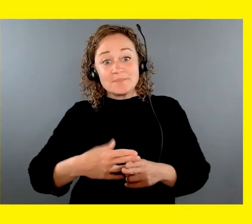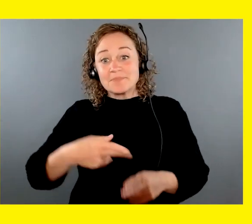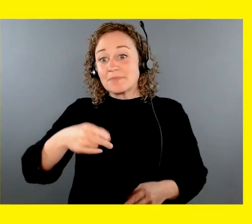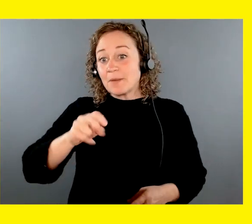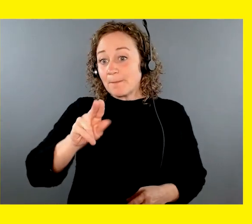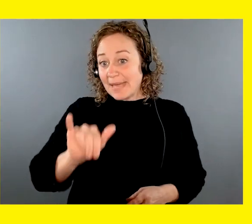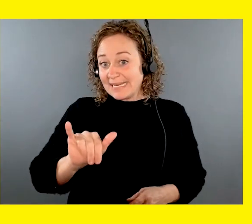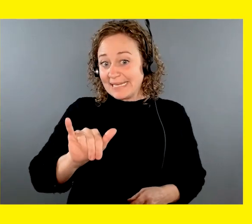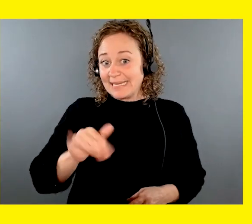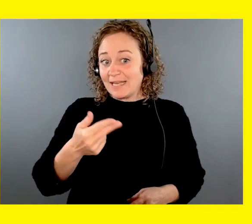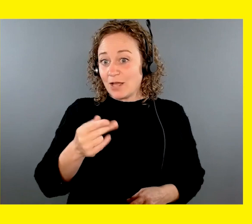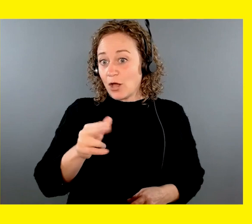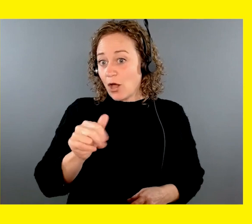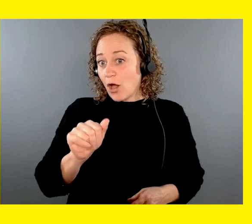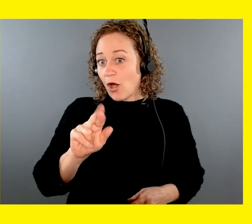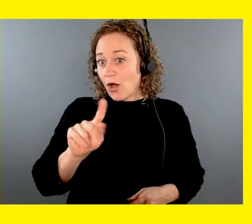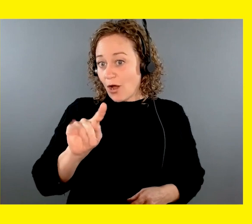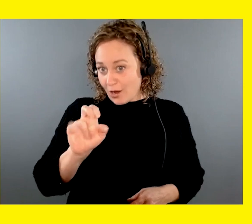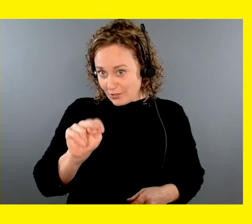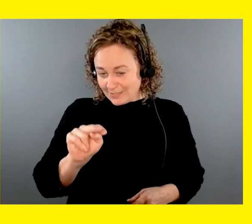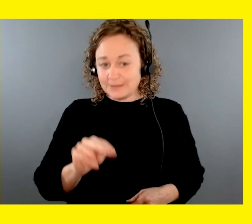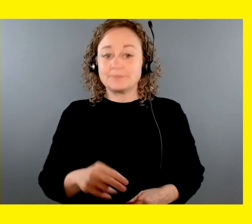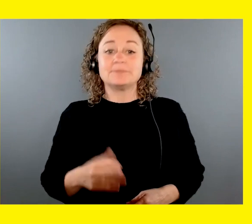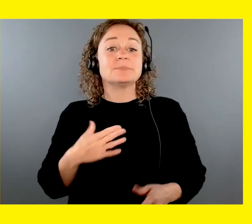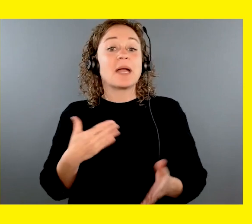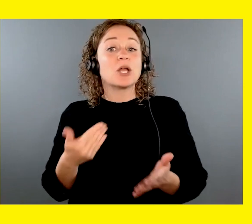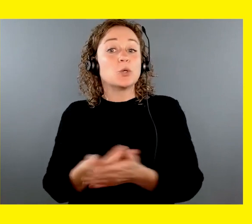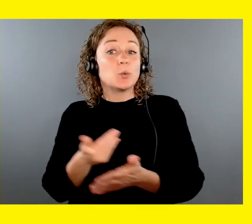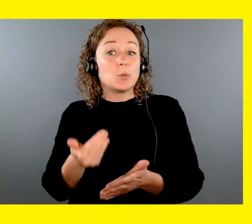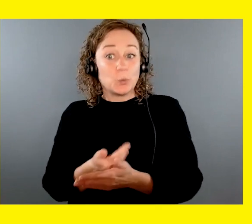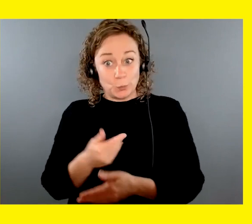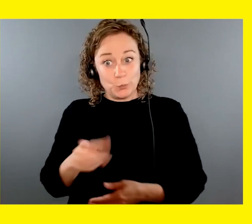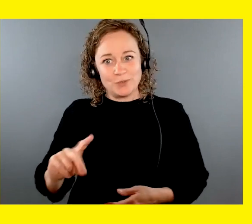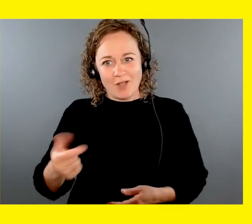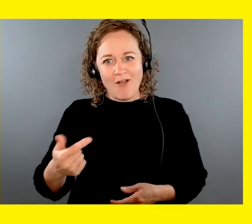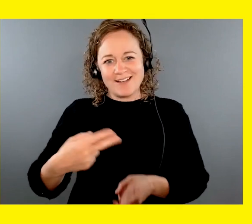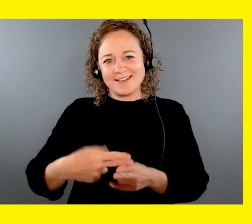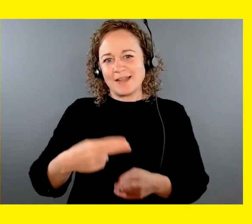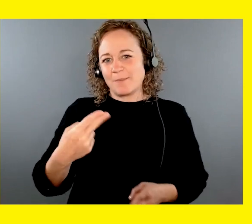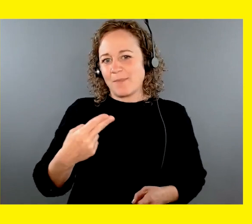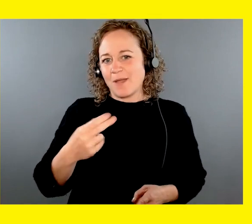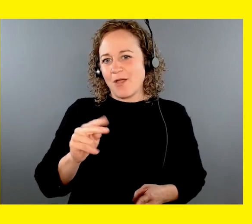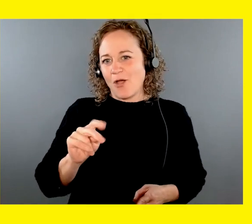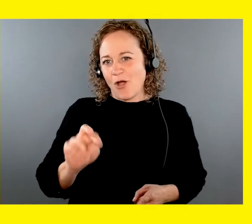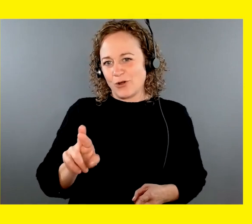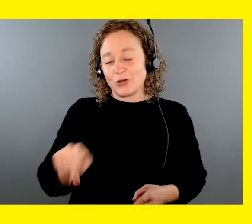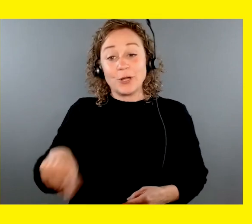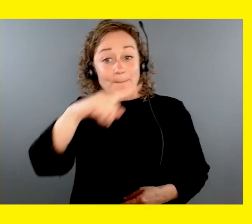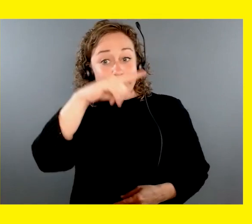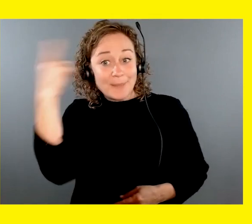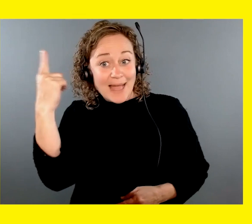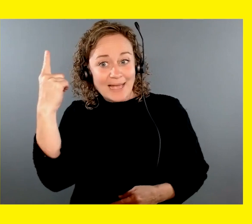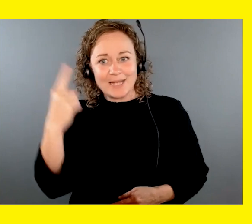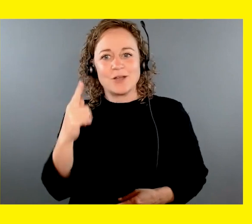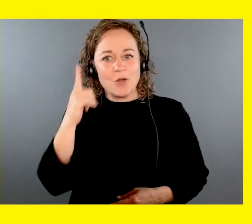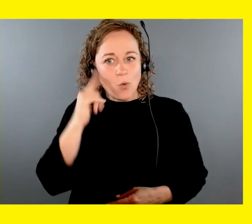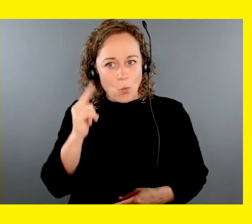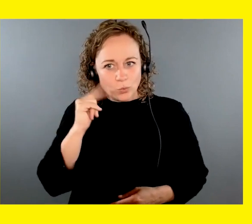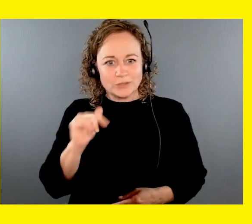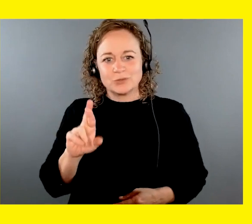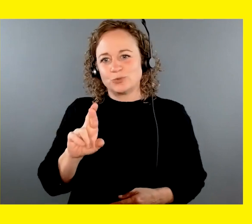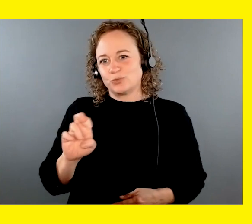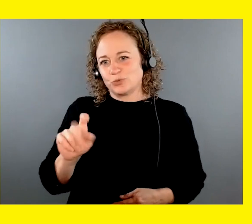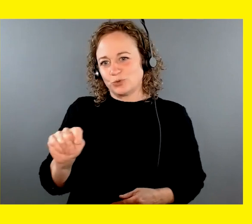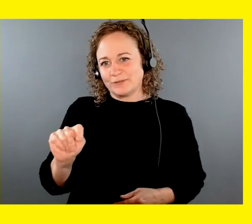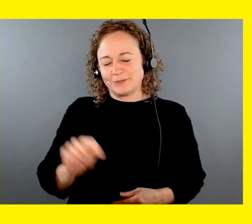here with my new guide dog named Honor, and she's a black golden retriever. And it's my privilege today to,